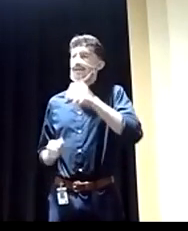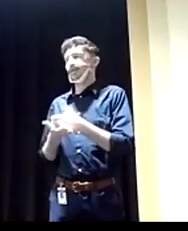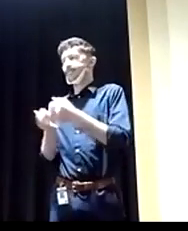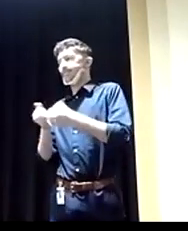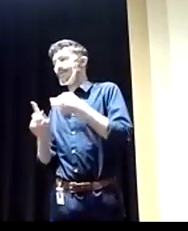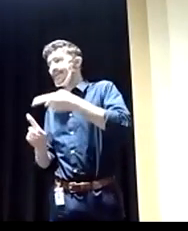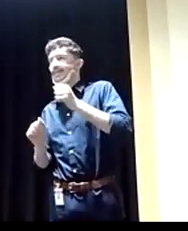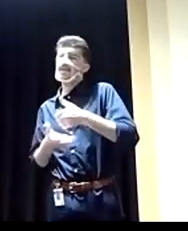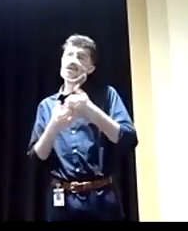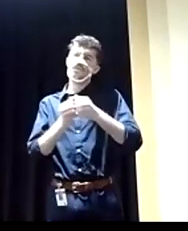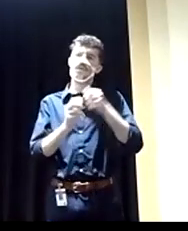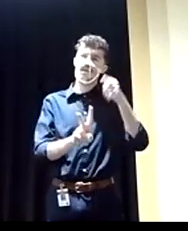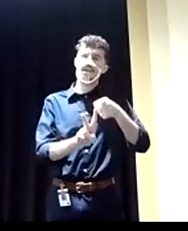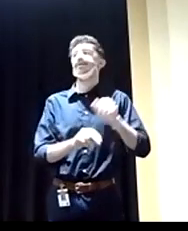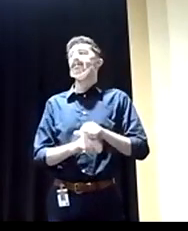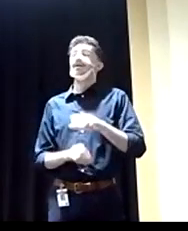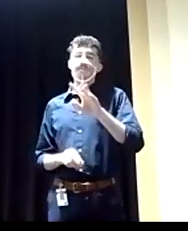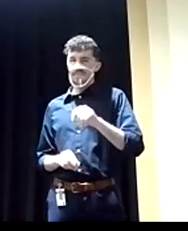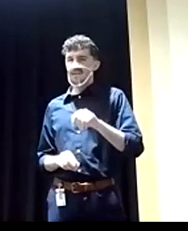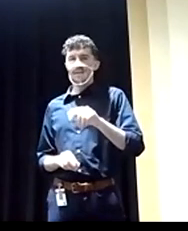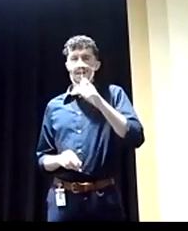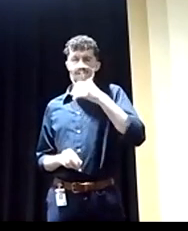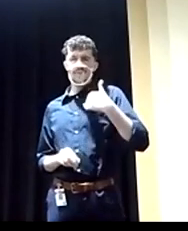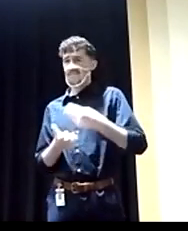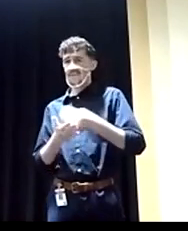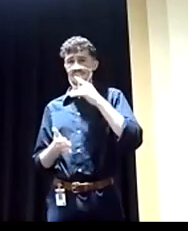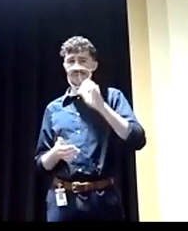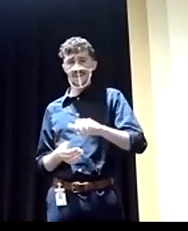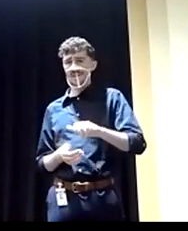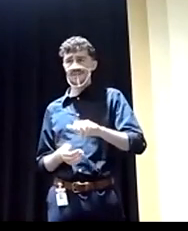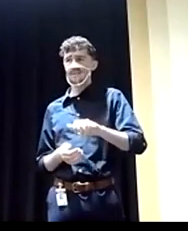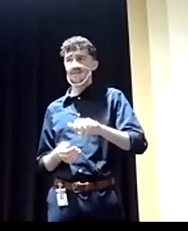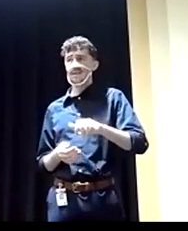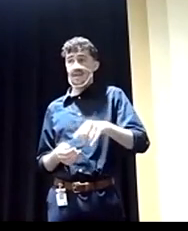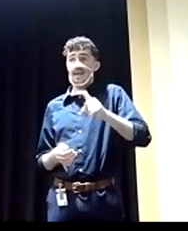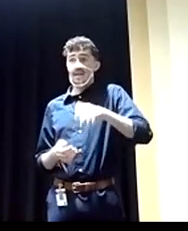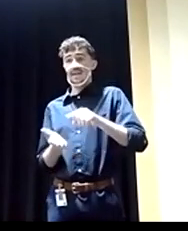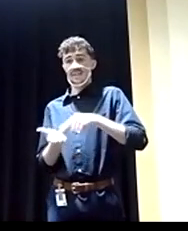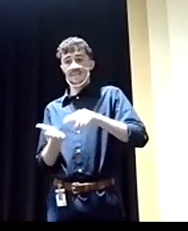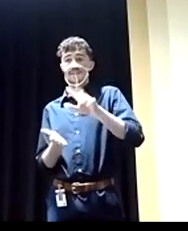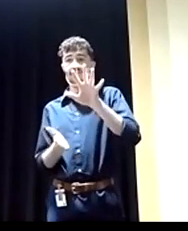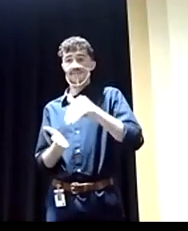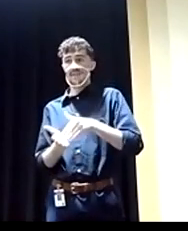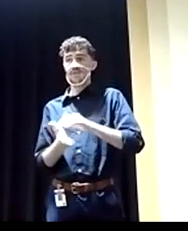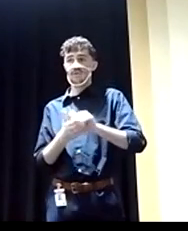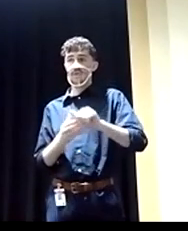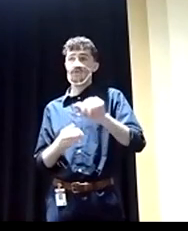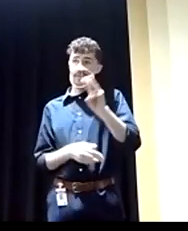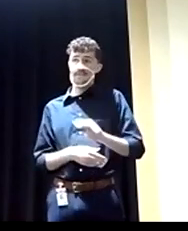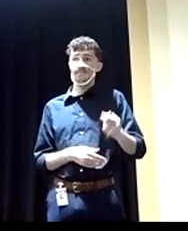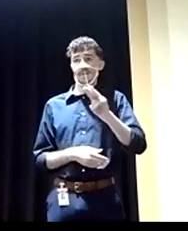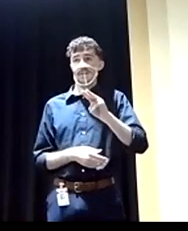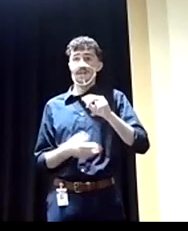and I'll do that for you. But the fact, I don't have the money for this. I have to pay $5,000 to the state of Pennsylvania on Monday,